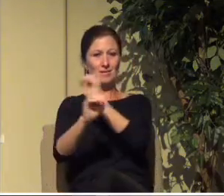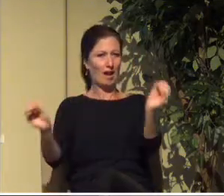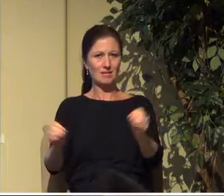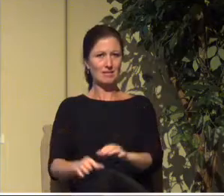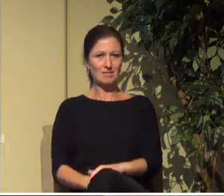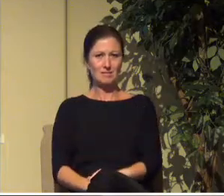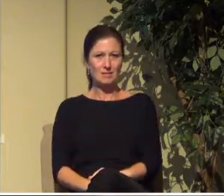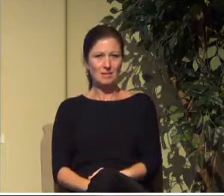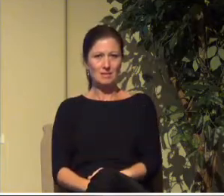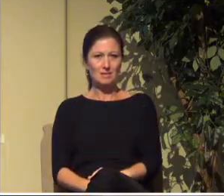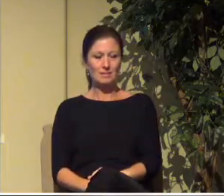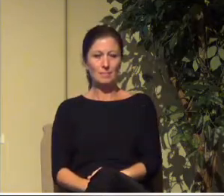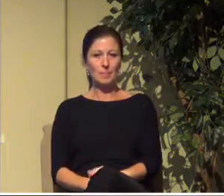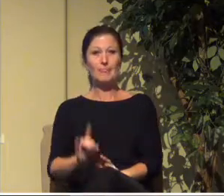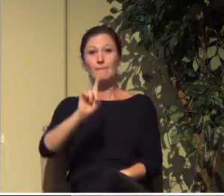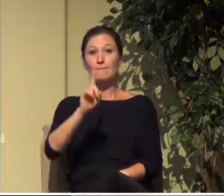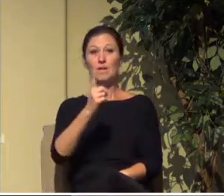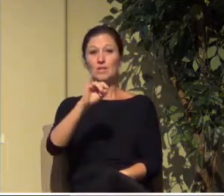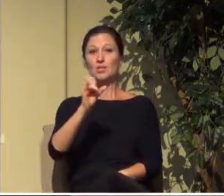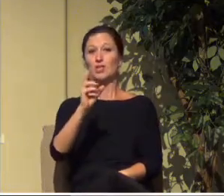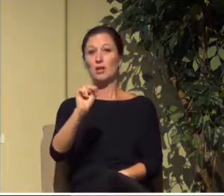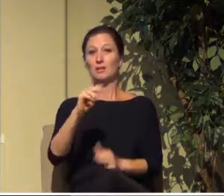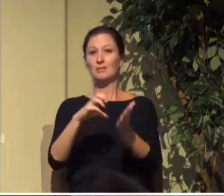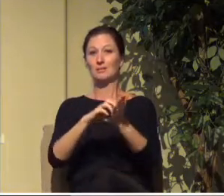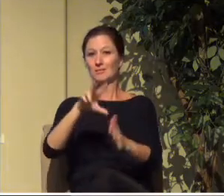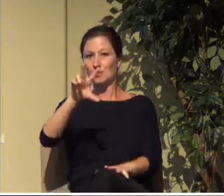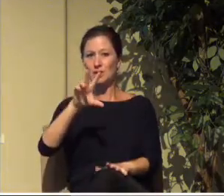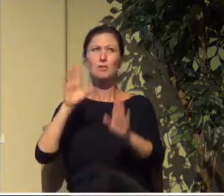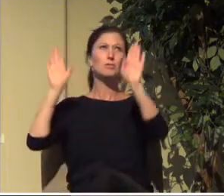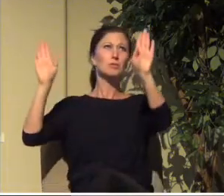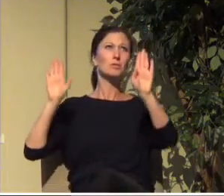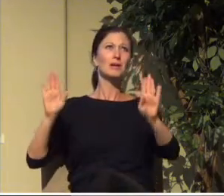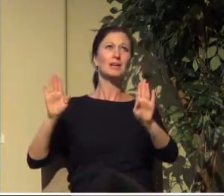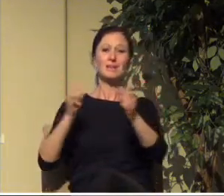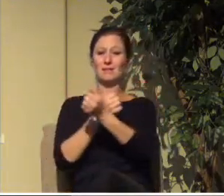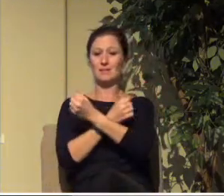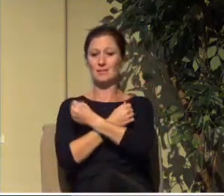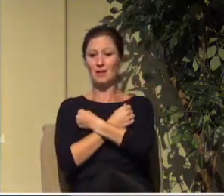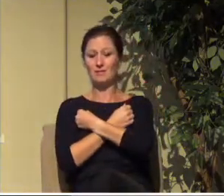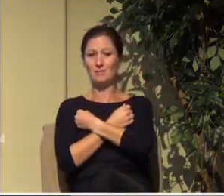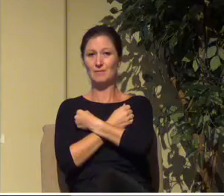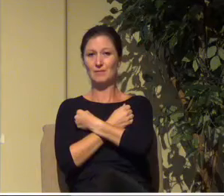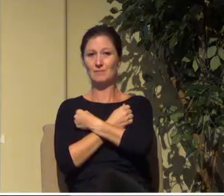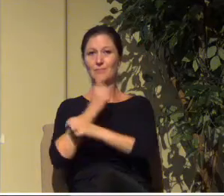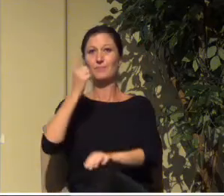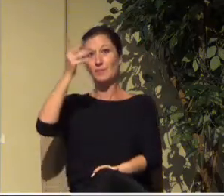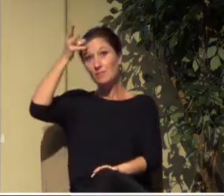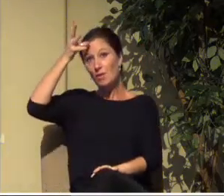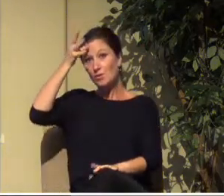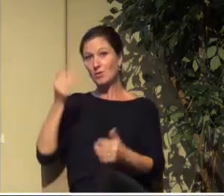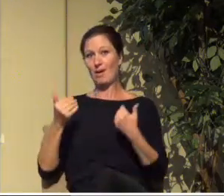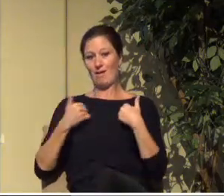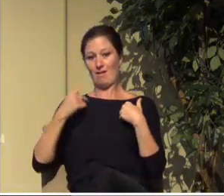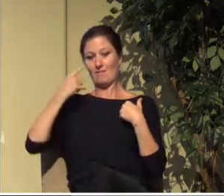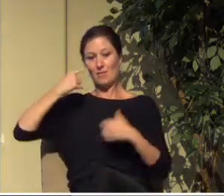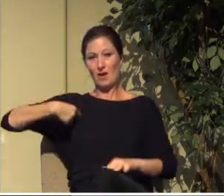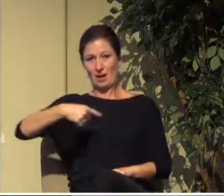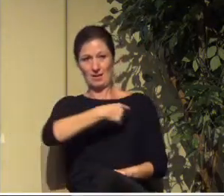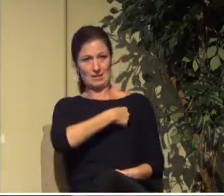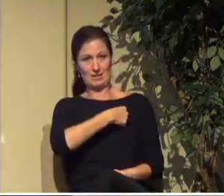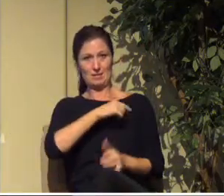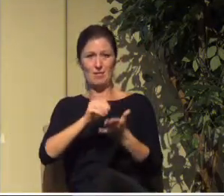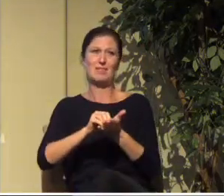1 John chapter 3 says, how great is the love that the Father has lavished on us that we would be called